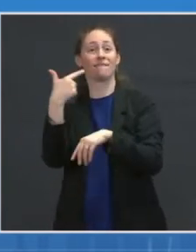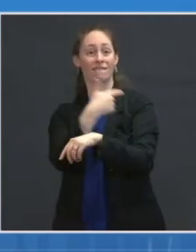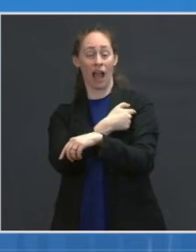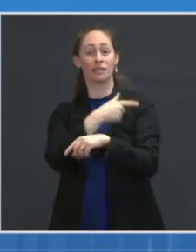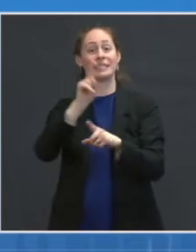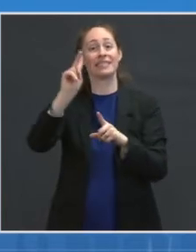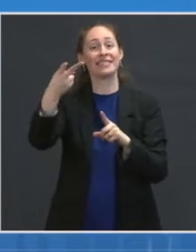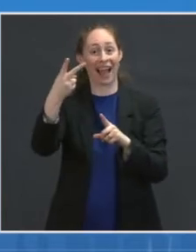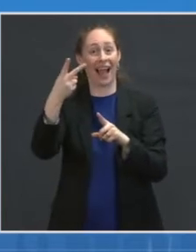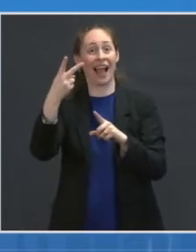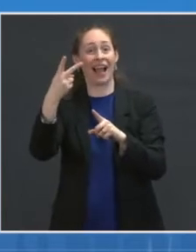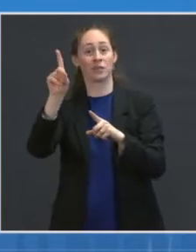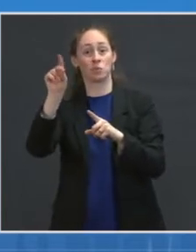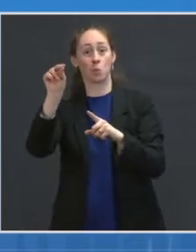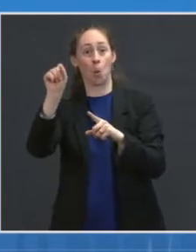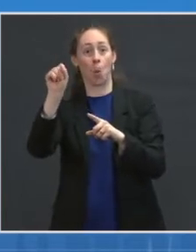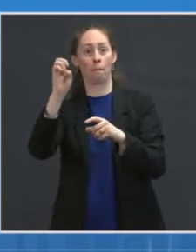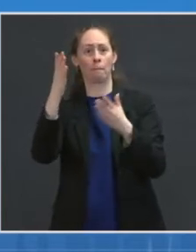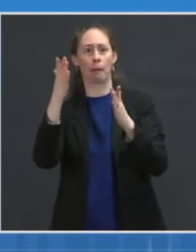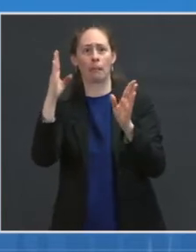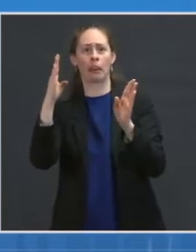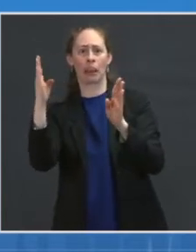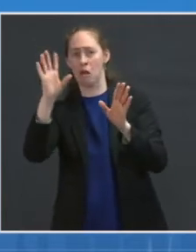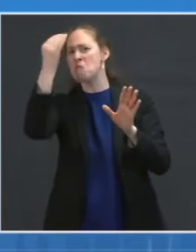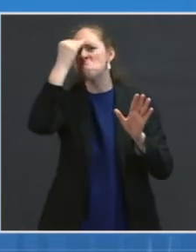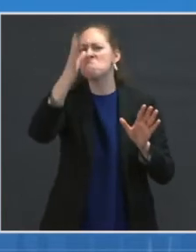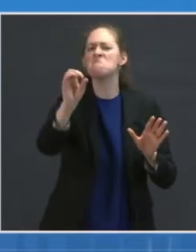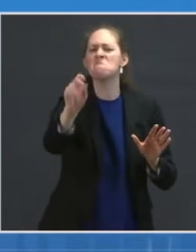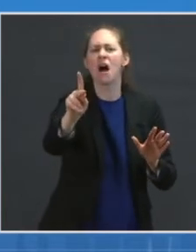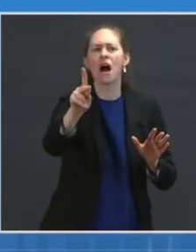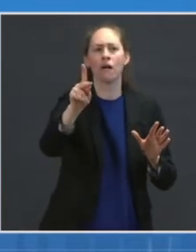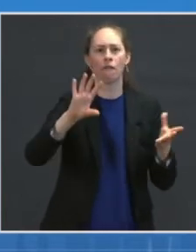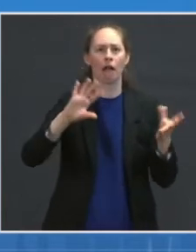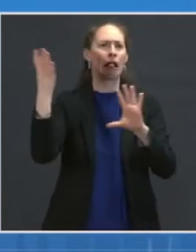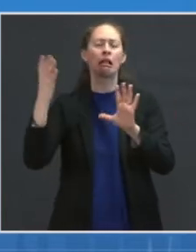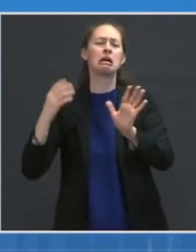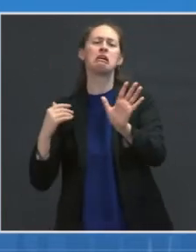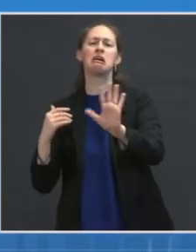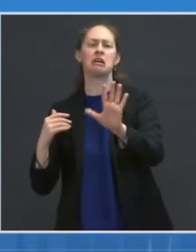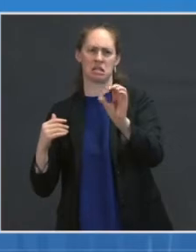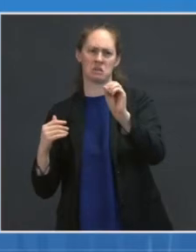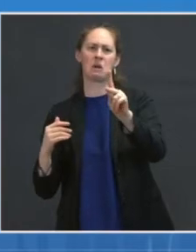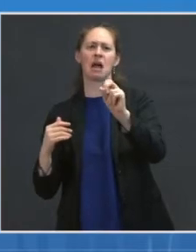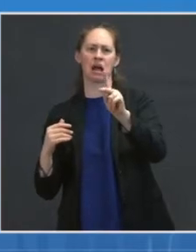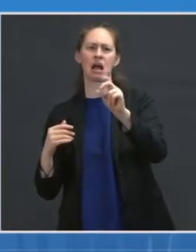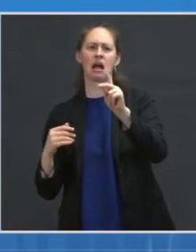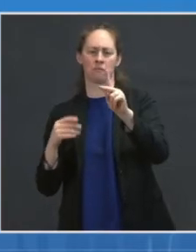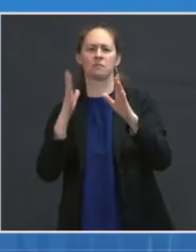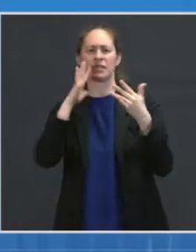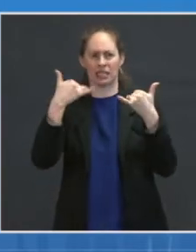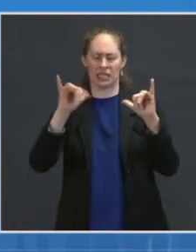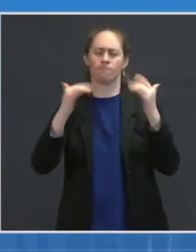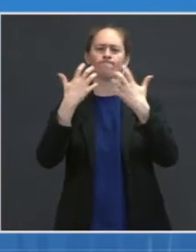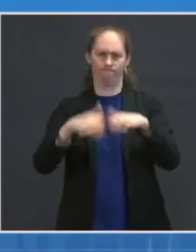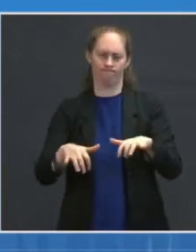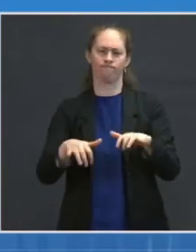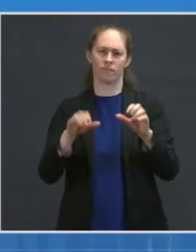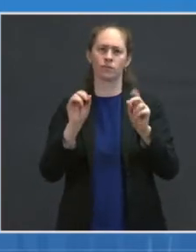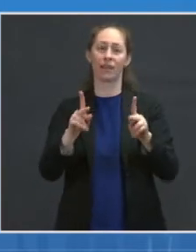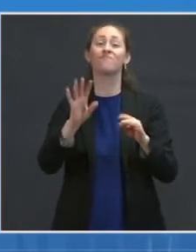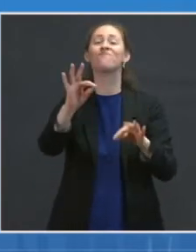short period of time, it is not a problem that will be accommodated completely. Thank you all, and I hope everybody has a nice weekend.